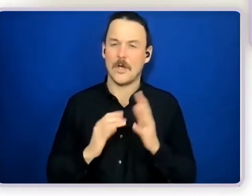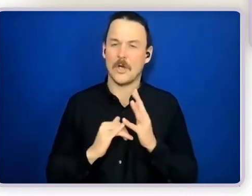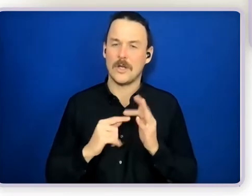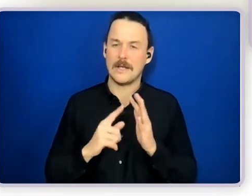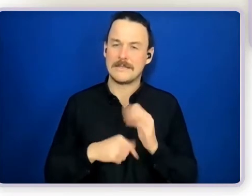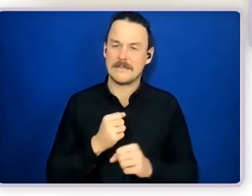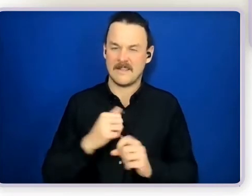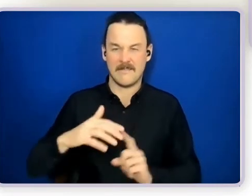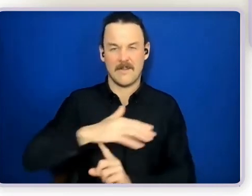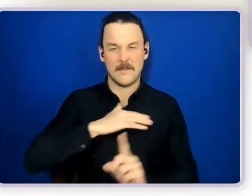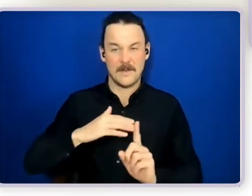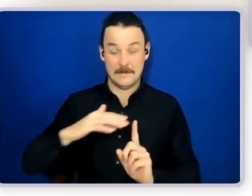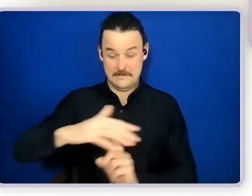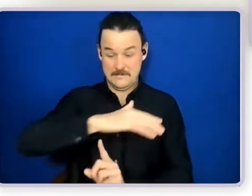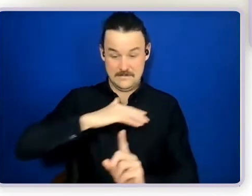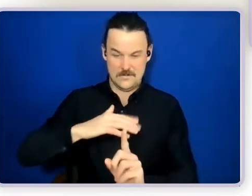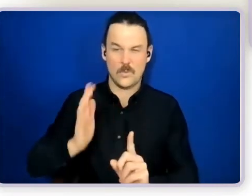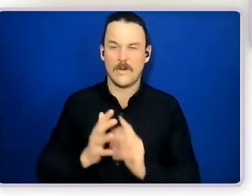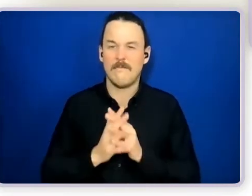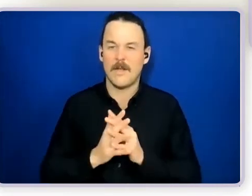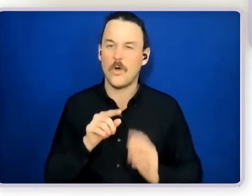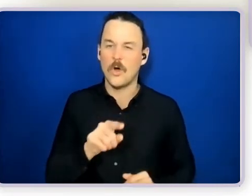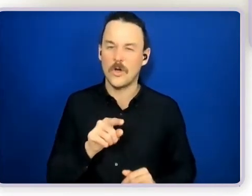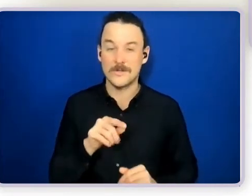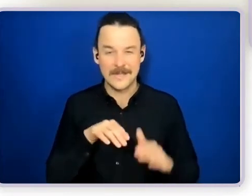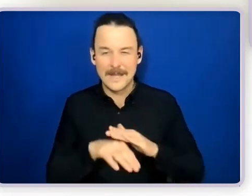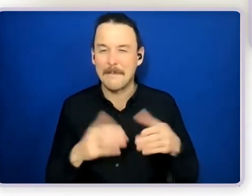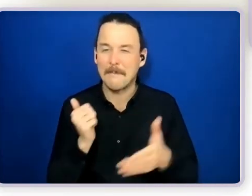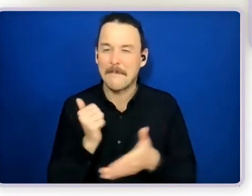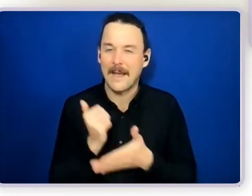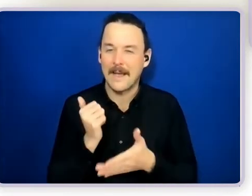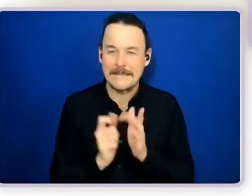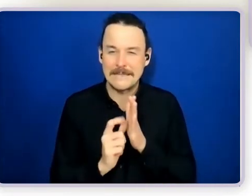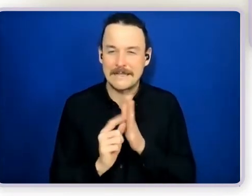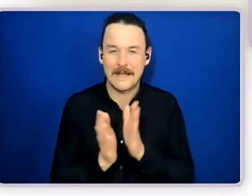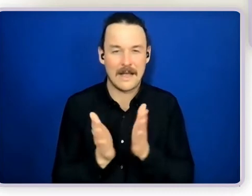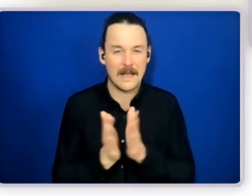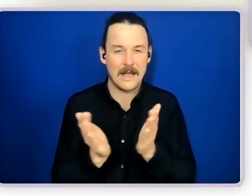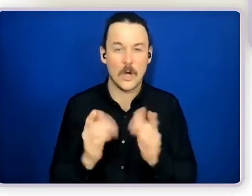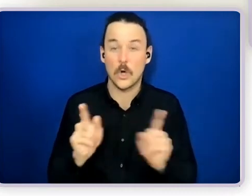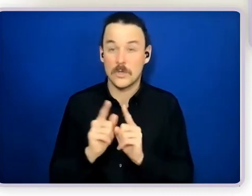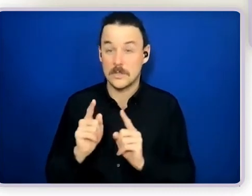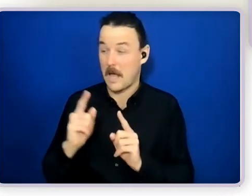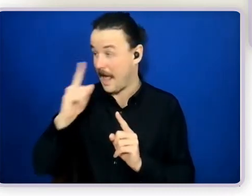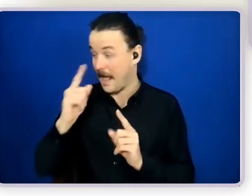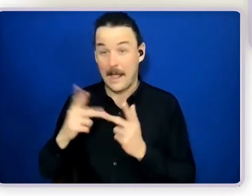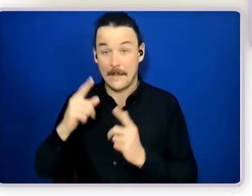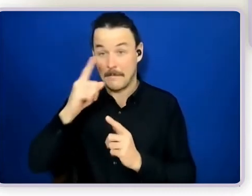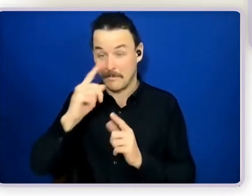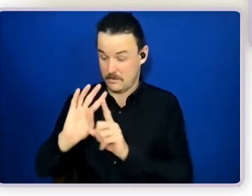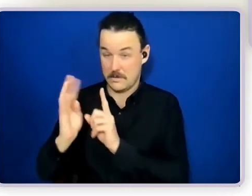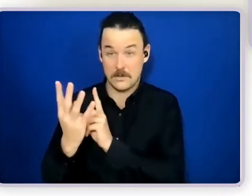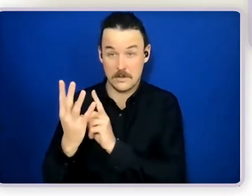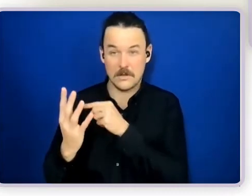bank. And she's around other people in valued roles. So all of this is exceptionally important. She's not